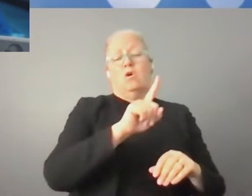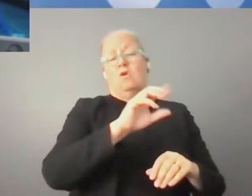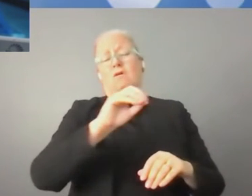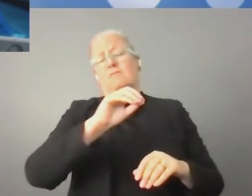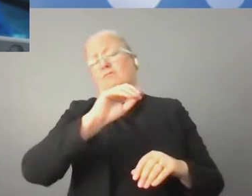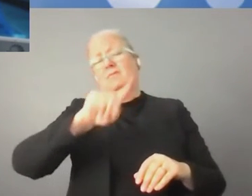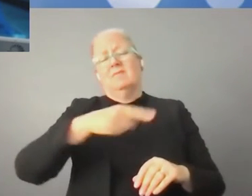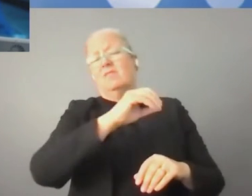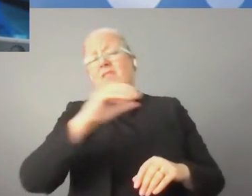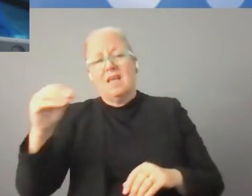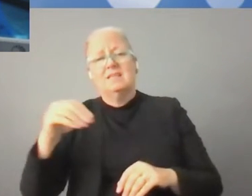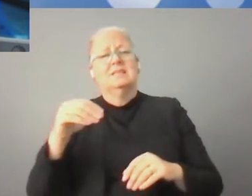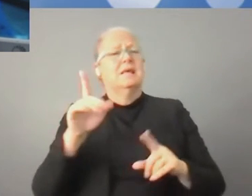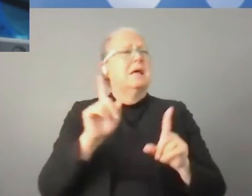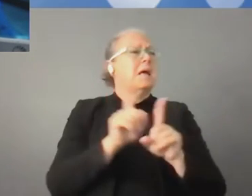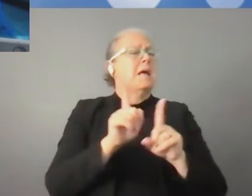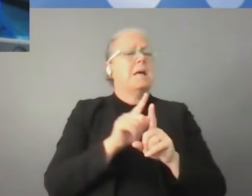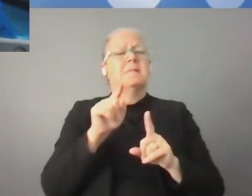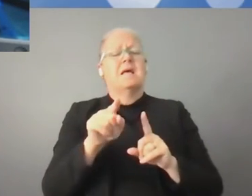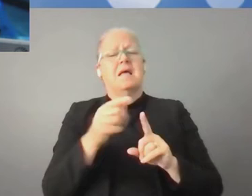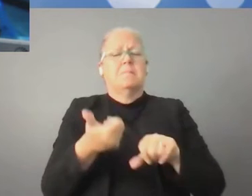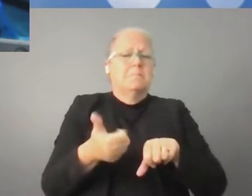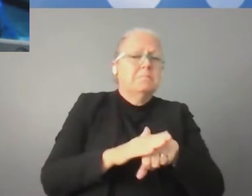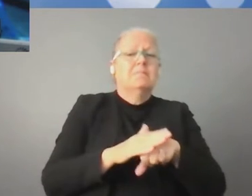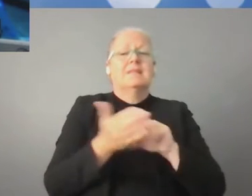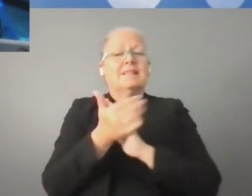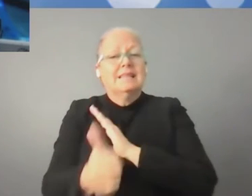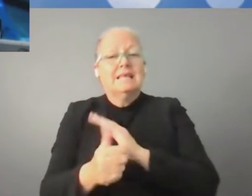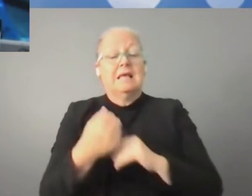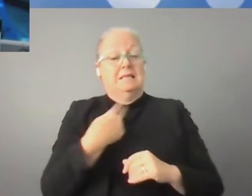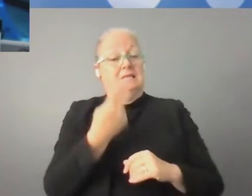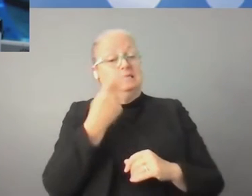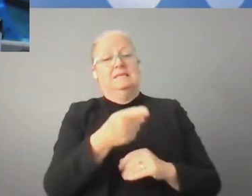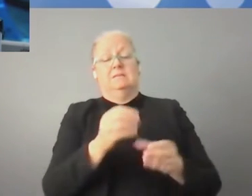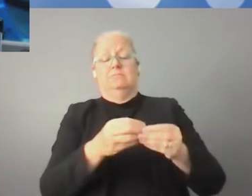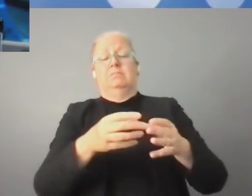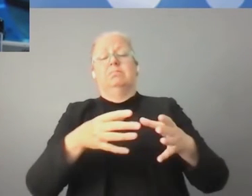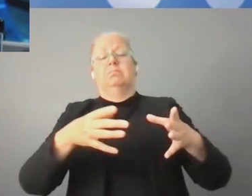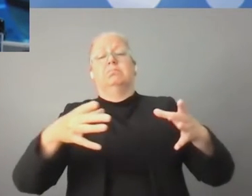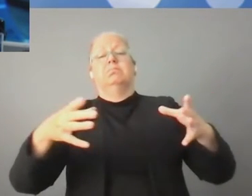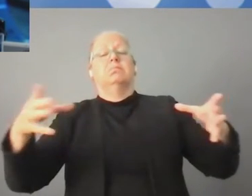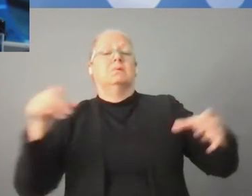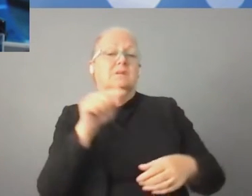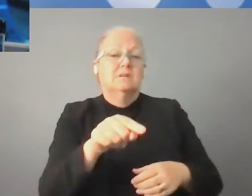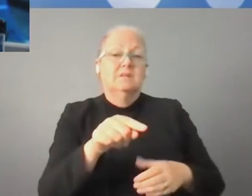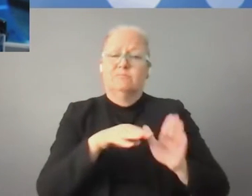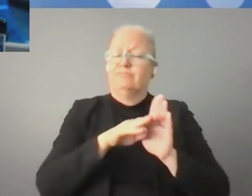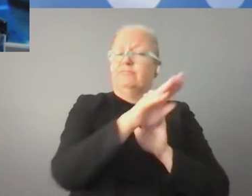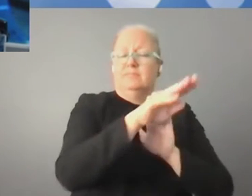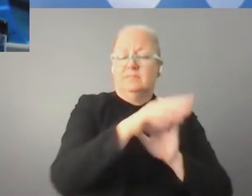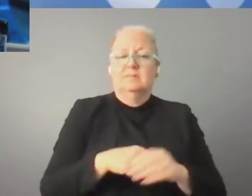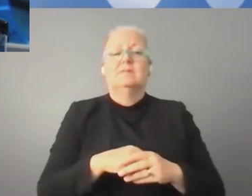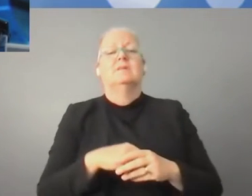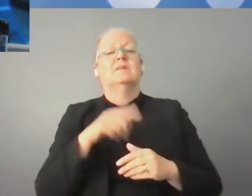Our export of software is constantly growing. This year, export of software and services has grown by almost